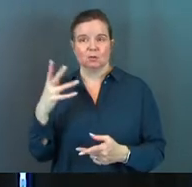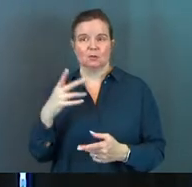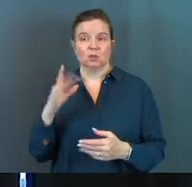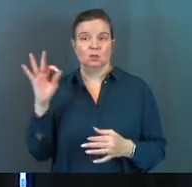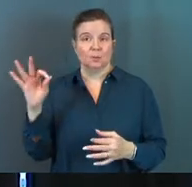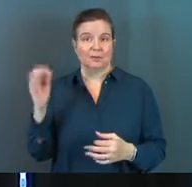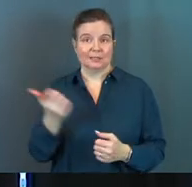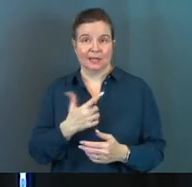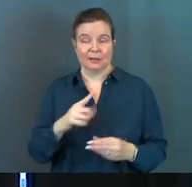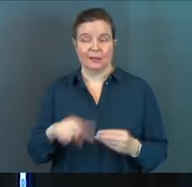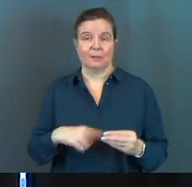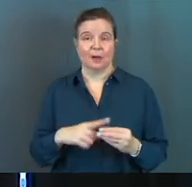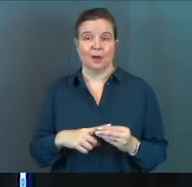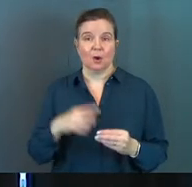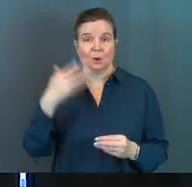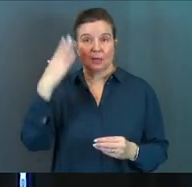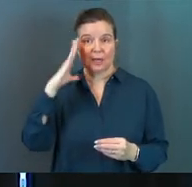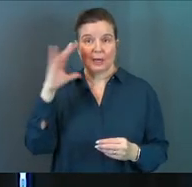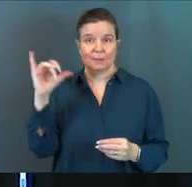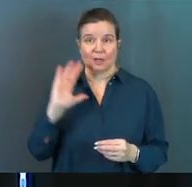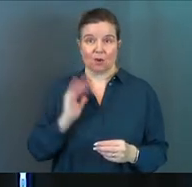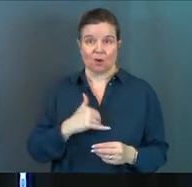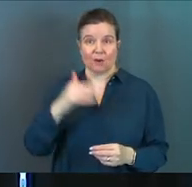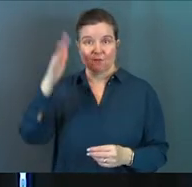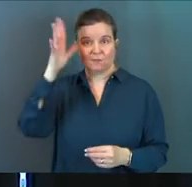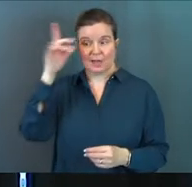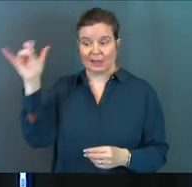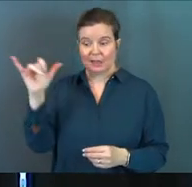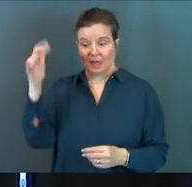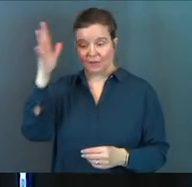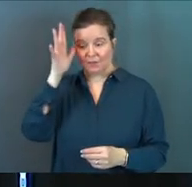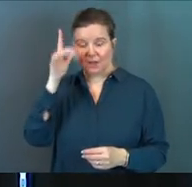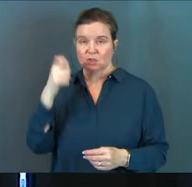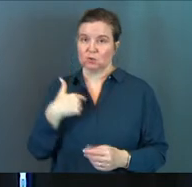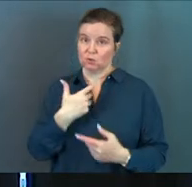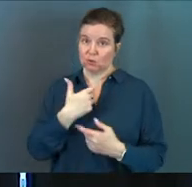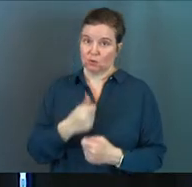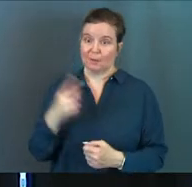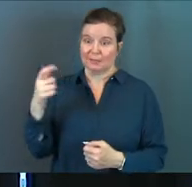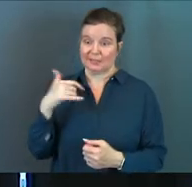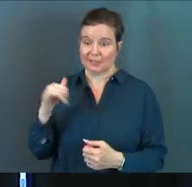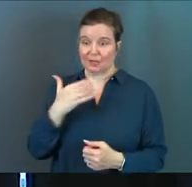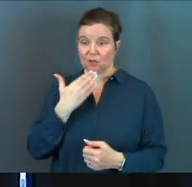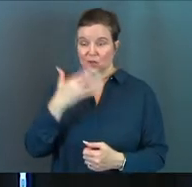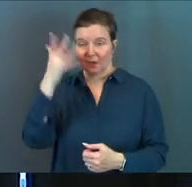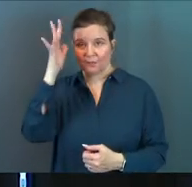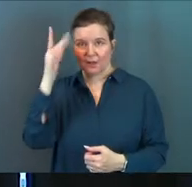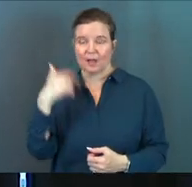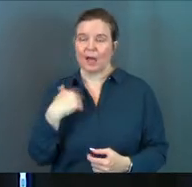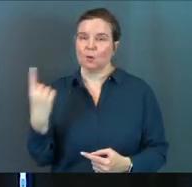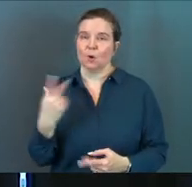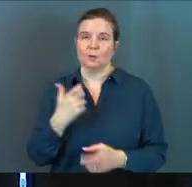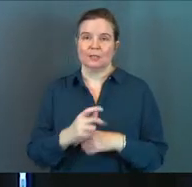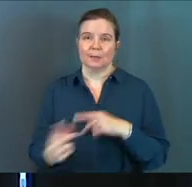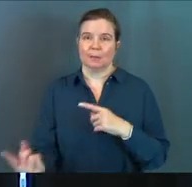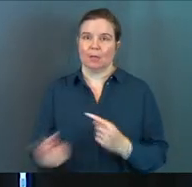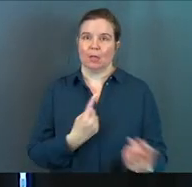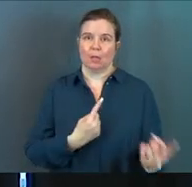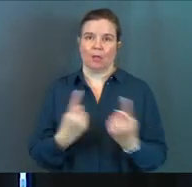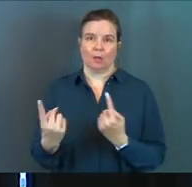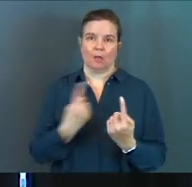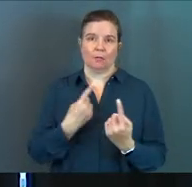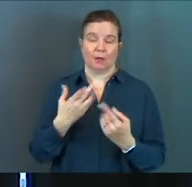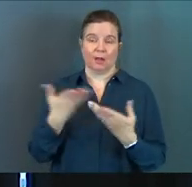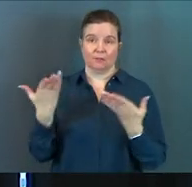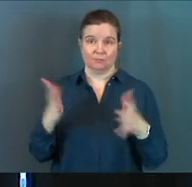preach anything on God being our father and he's like a father and you should trust him because he's like a good father. I will always have people come up